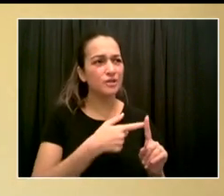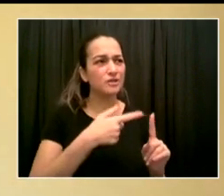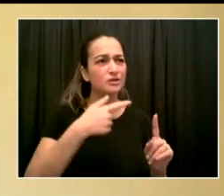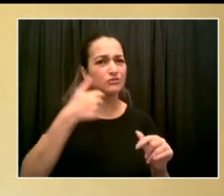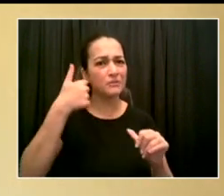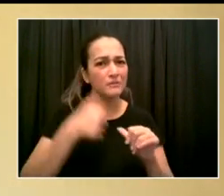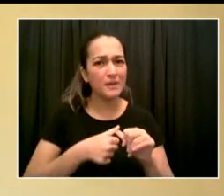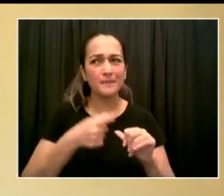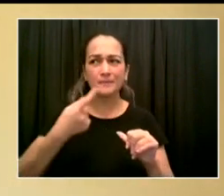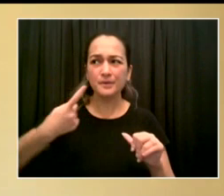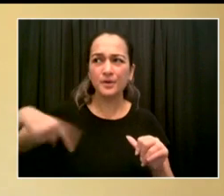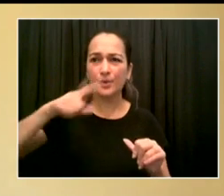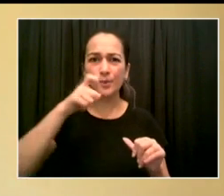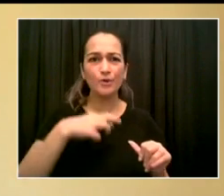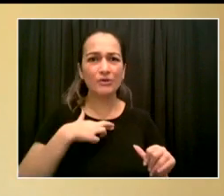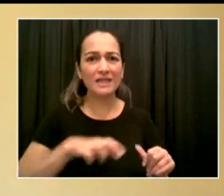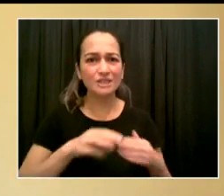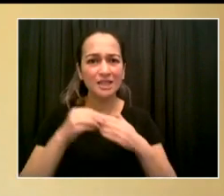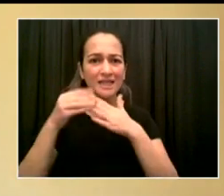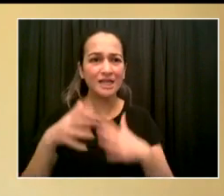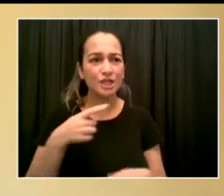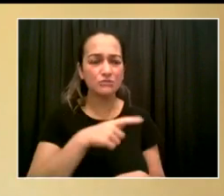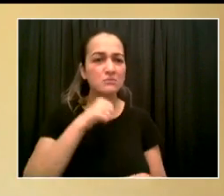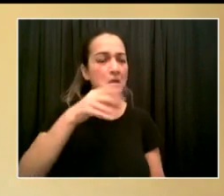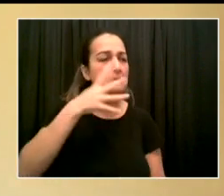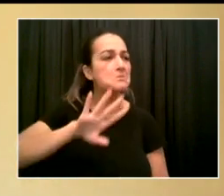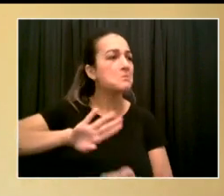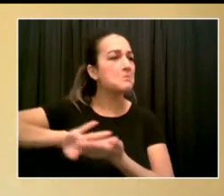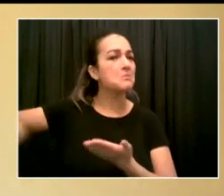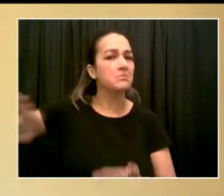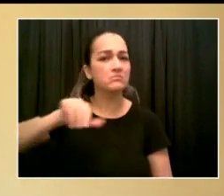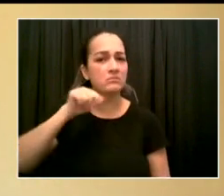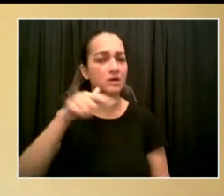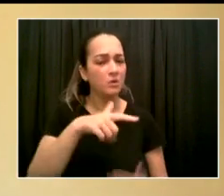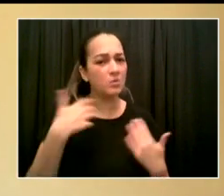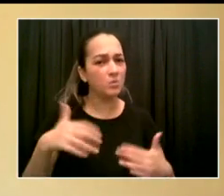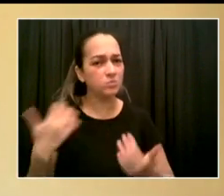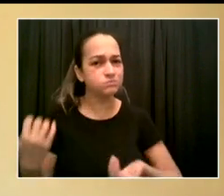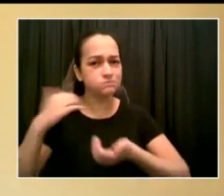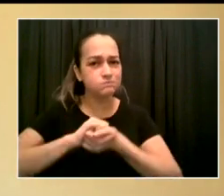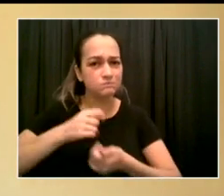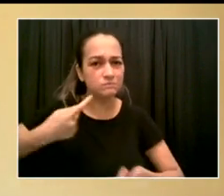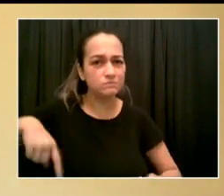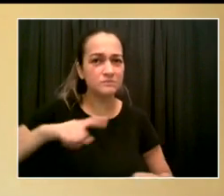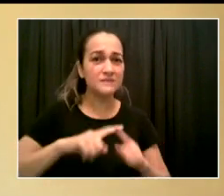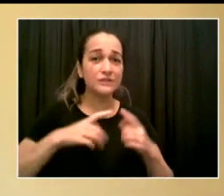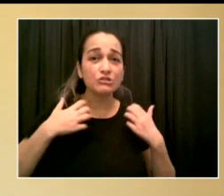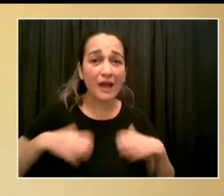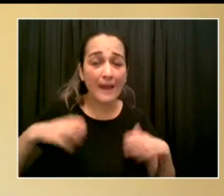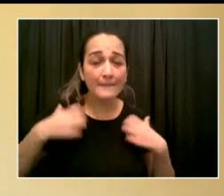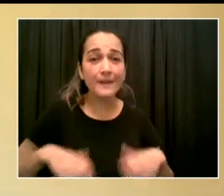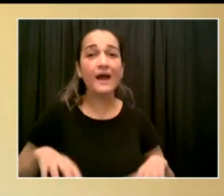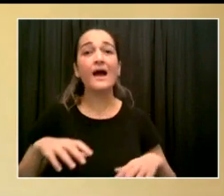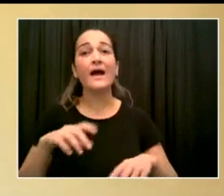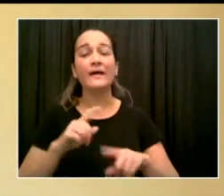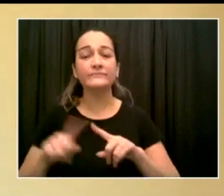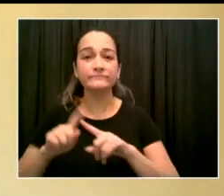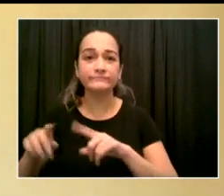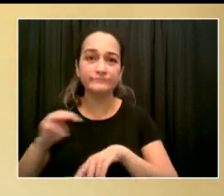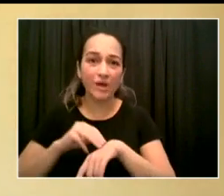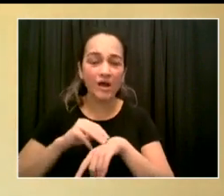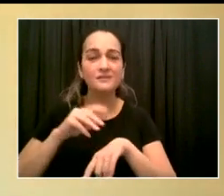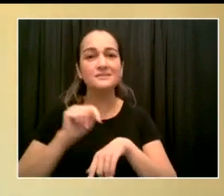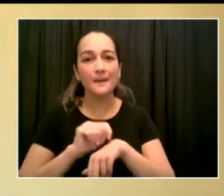.R. Bernard are part of CORAL, which you kind of resuscitated at the beginning of your administration. And you have a trust in the